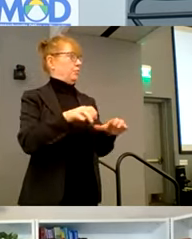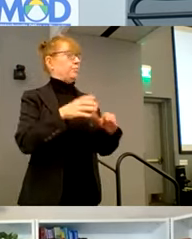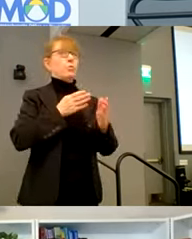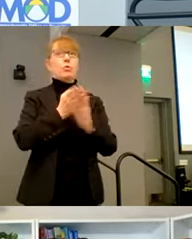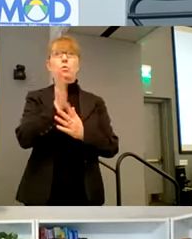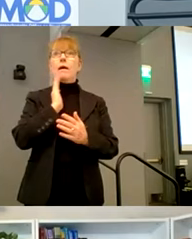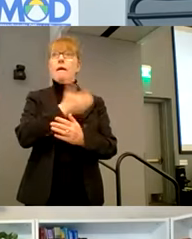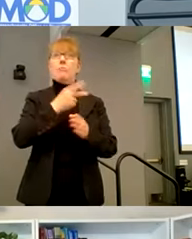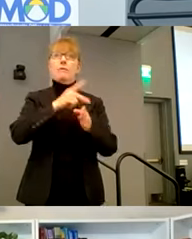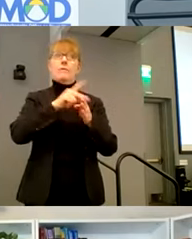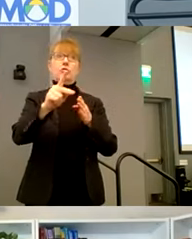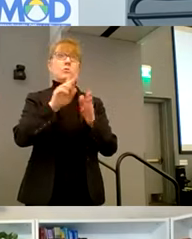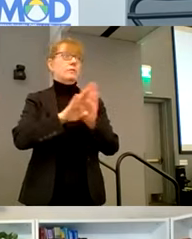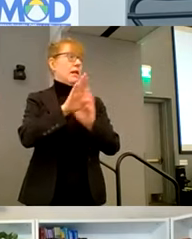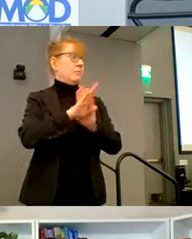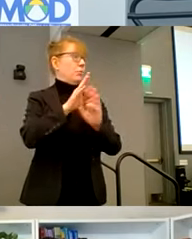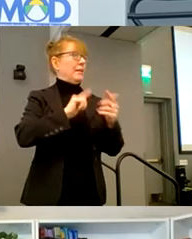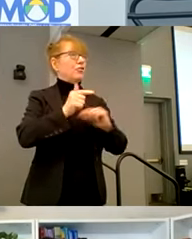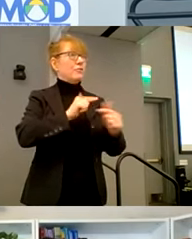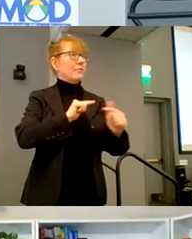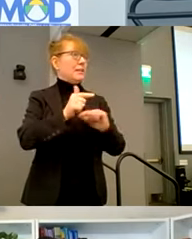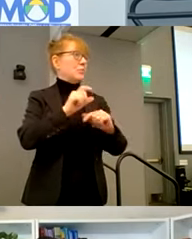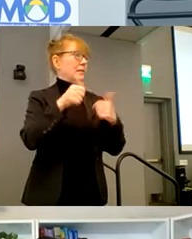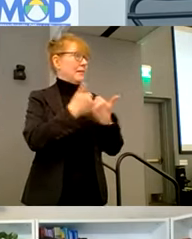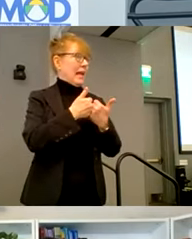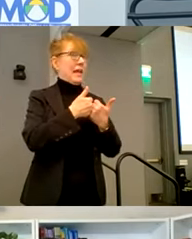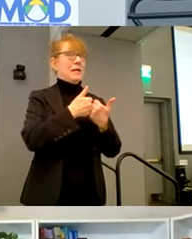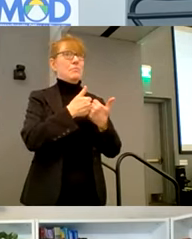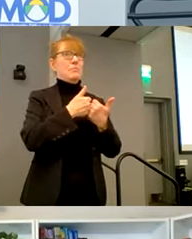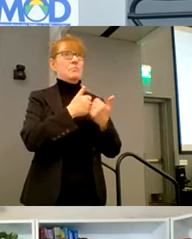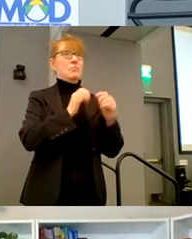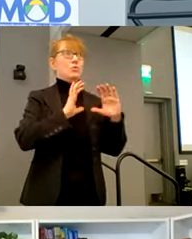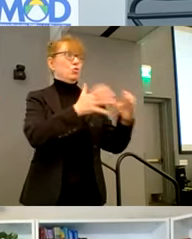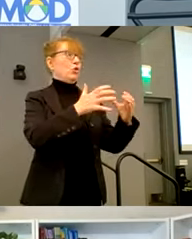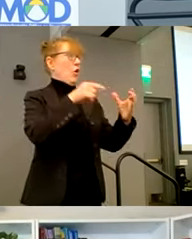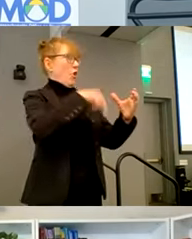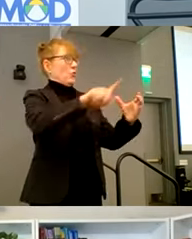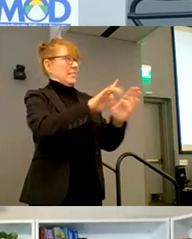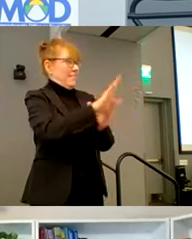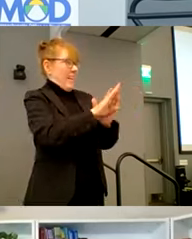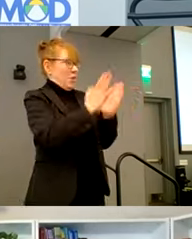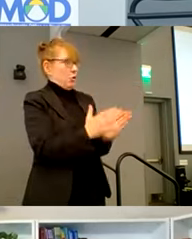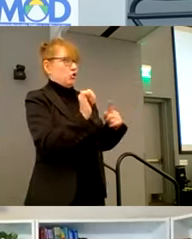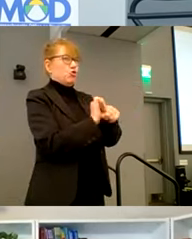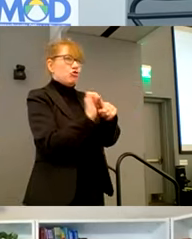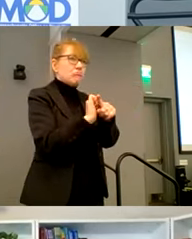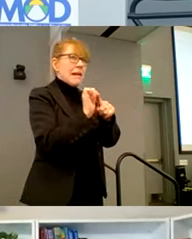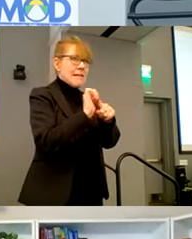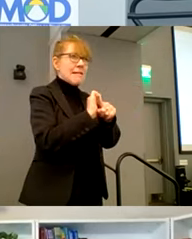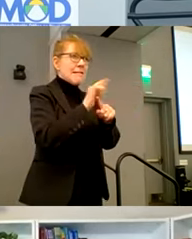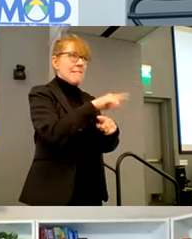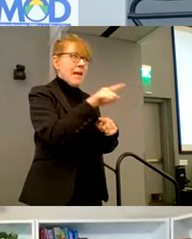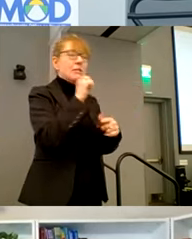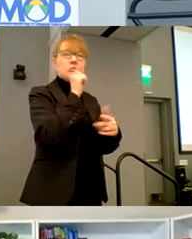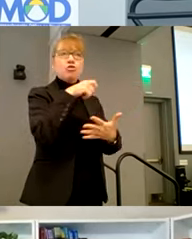we interface with, uh, game studios, game developers to train them. Um, and it gets to the point where it's really not about this checklist.